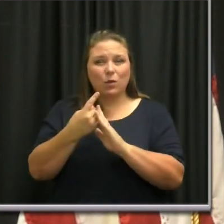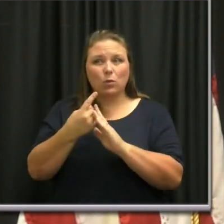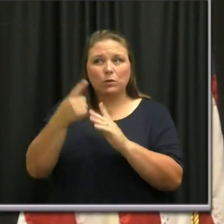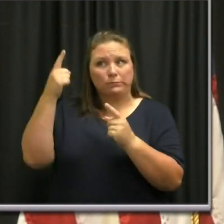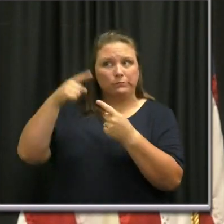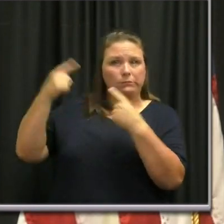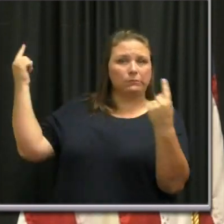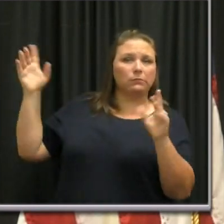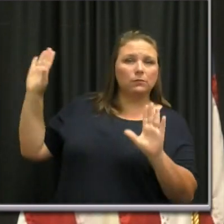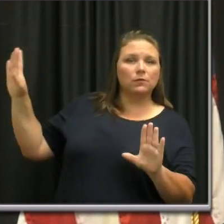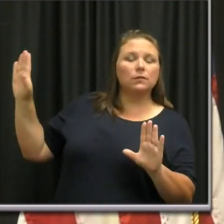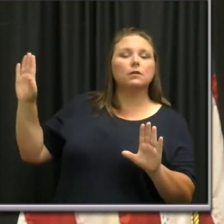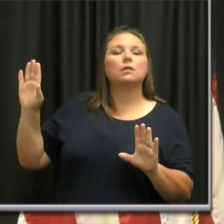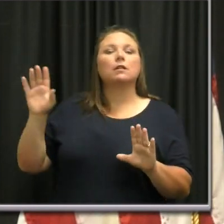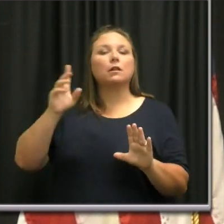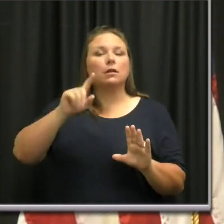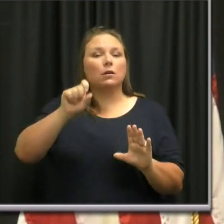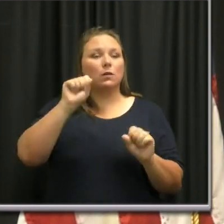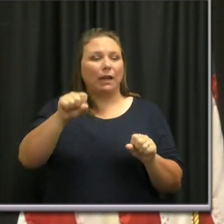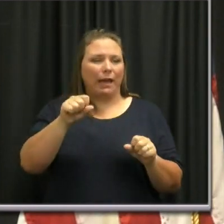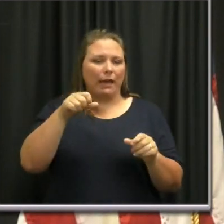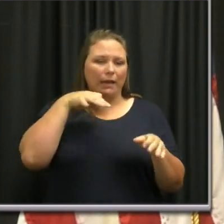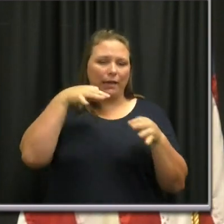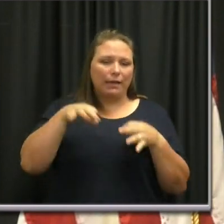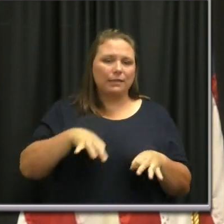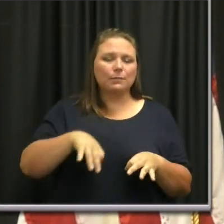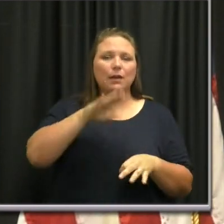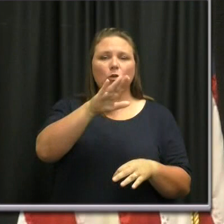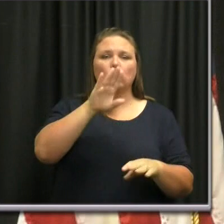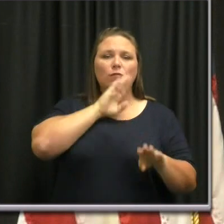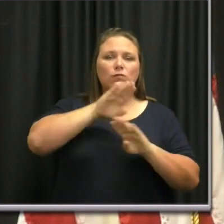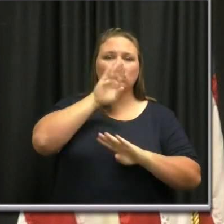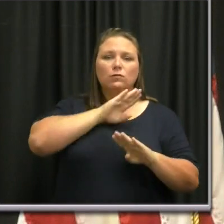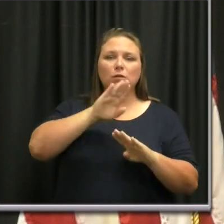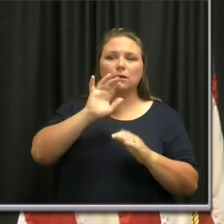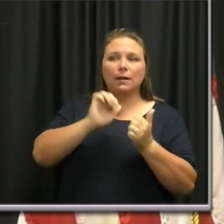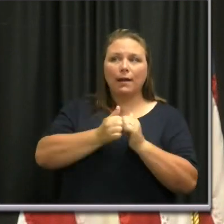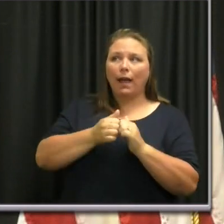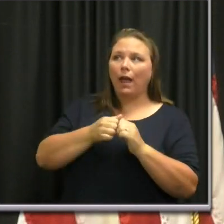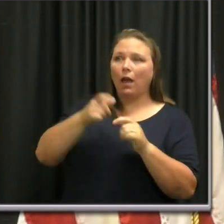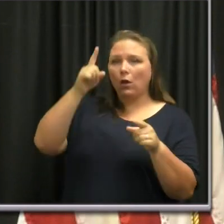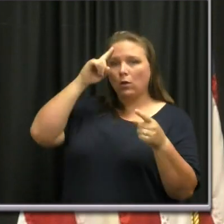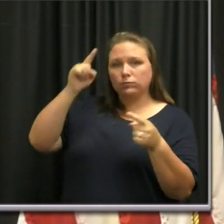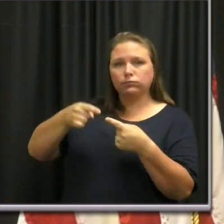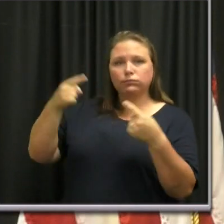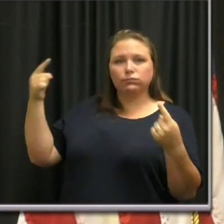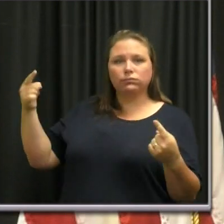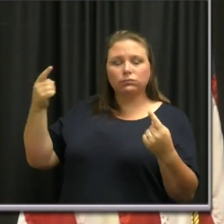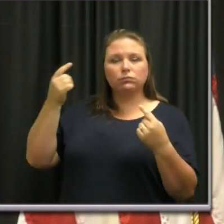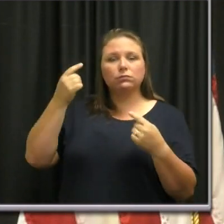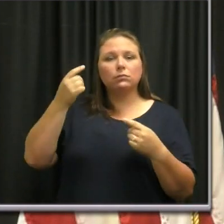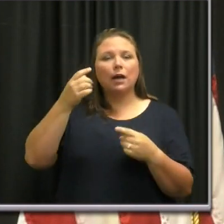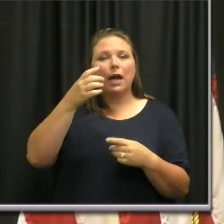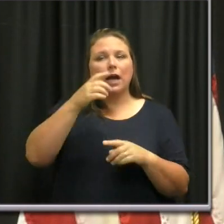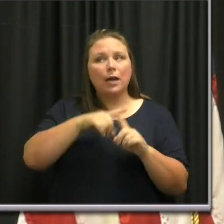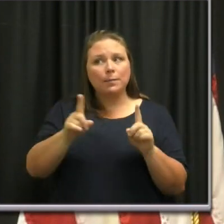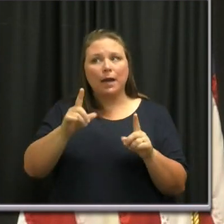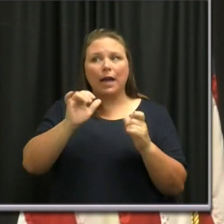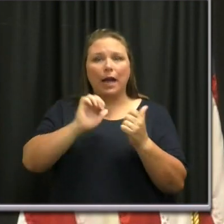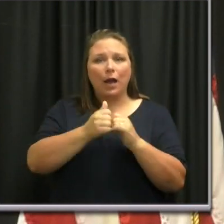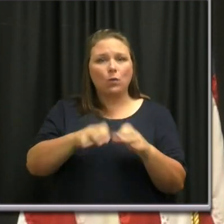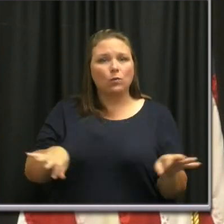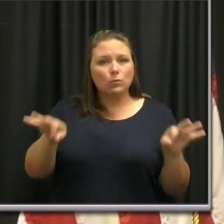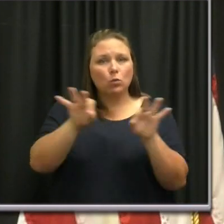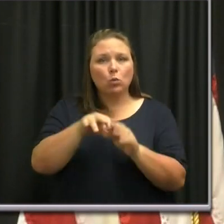If you could speak to any frustration in your thoughts about you all not being on the same page, but how necessary that